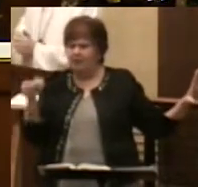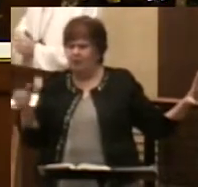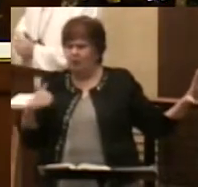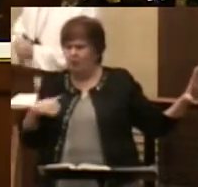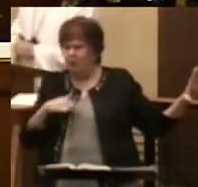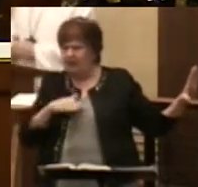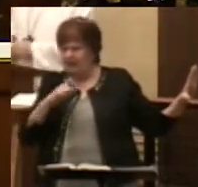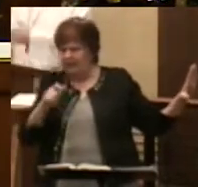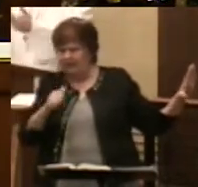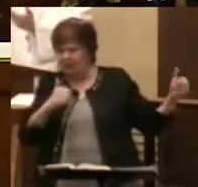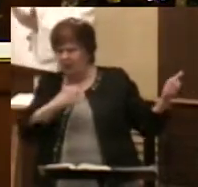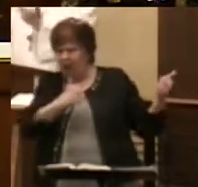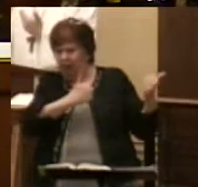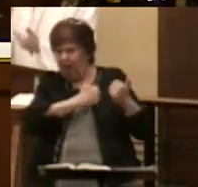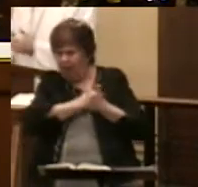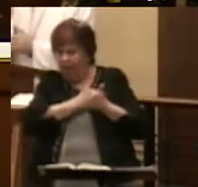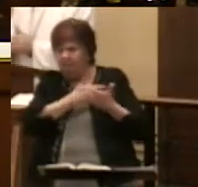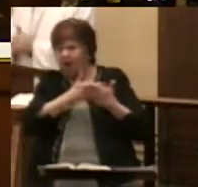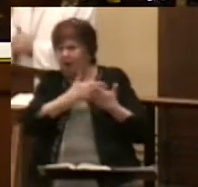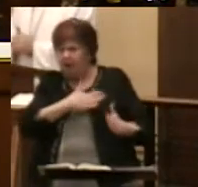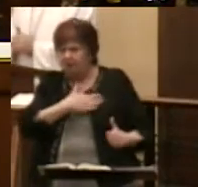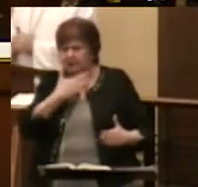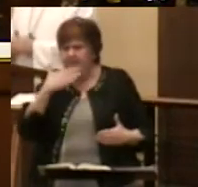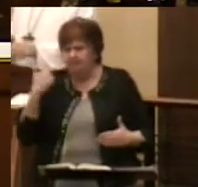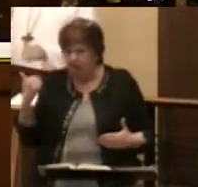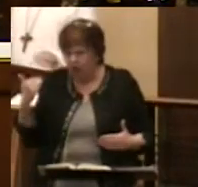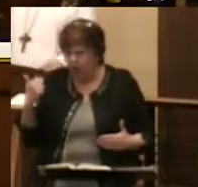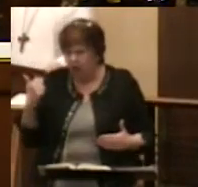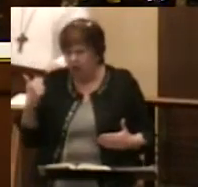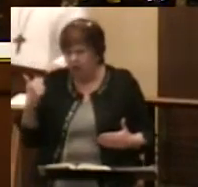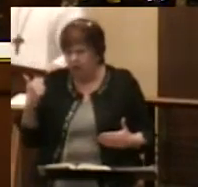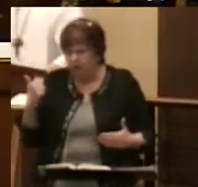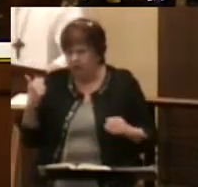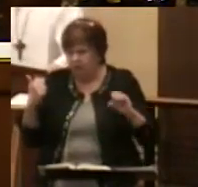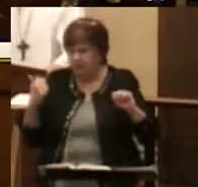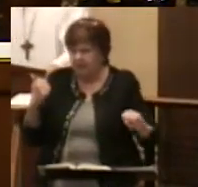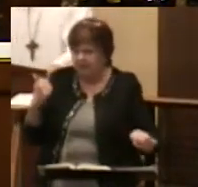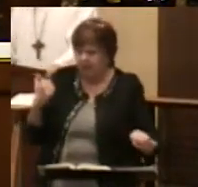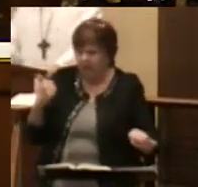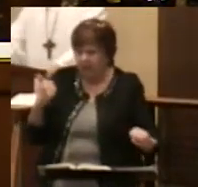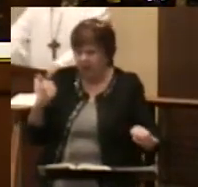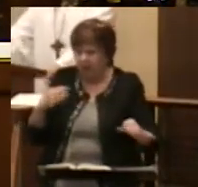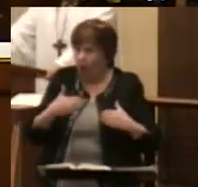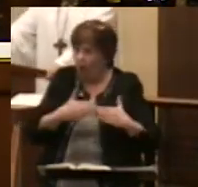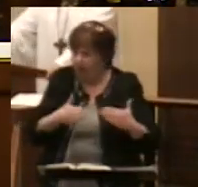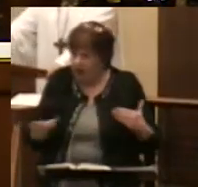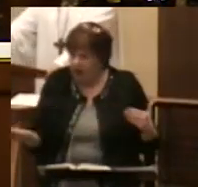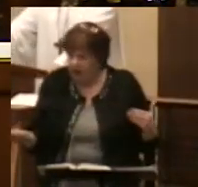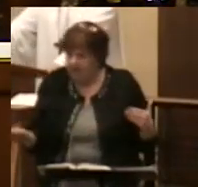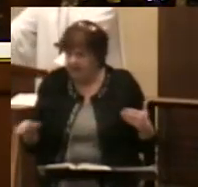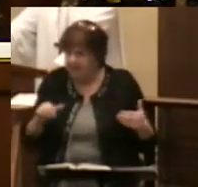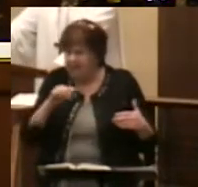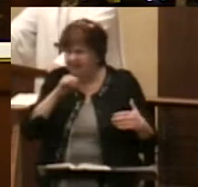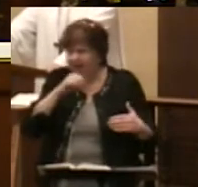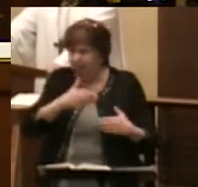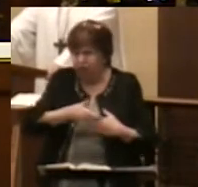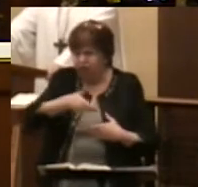to the south better and open our gates. Not make more walls to keep them out.